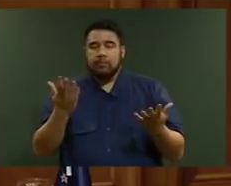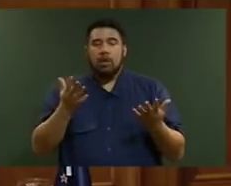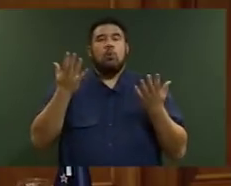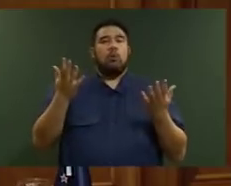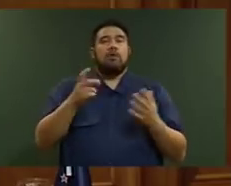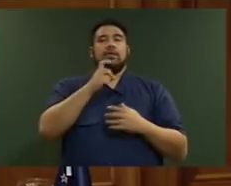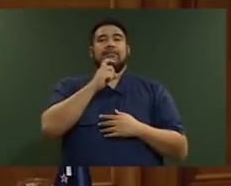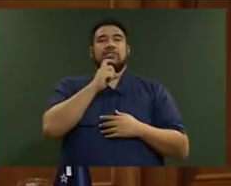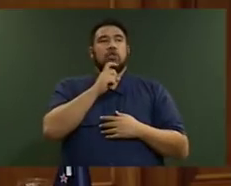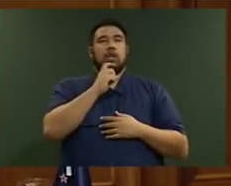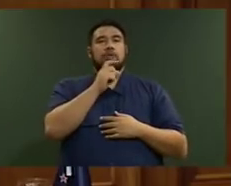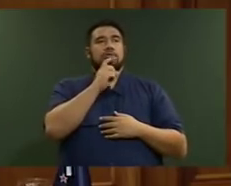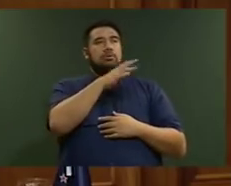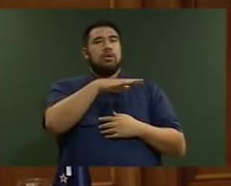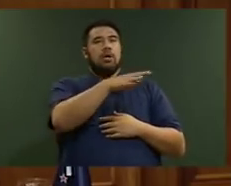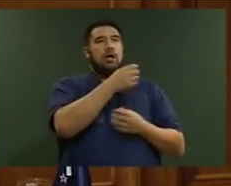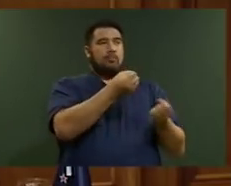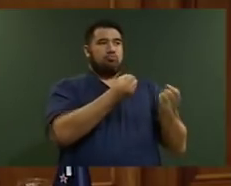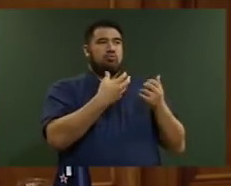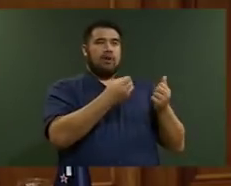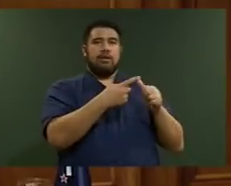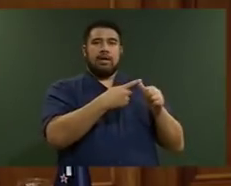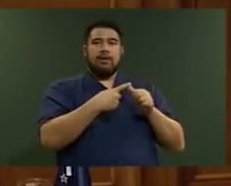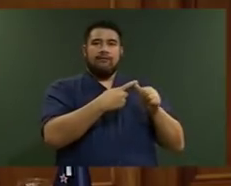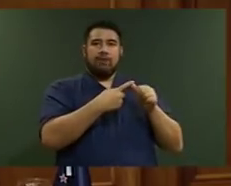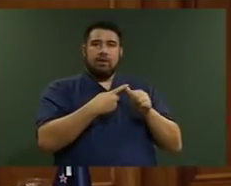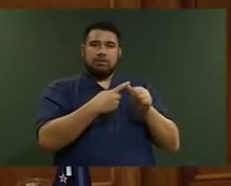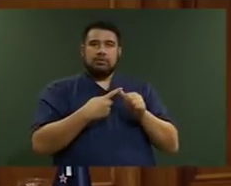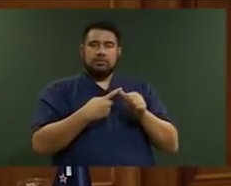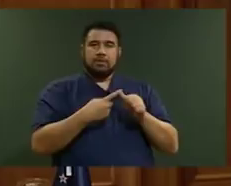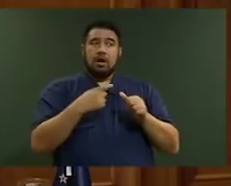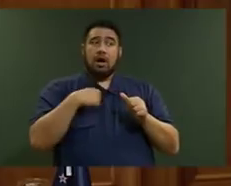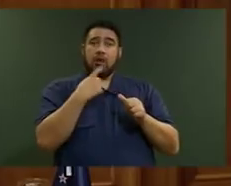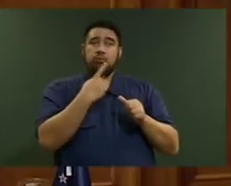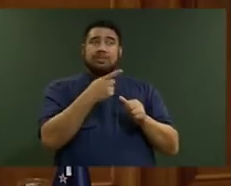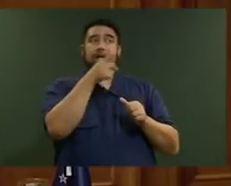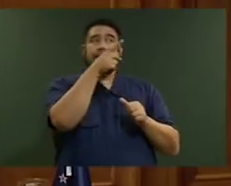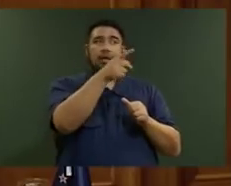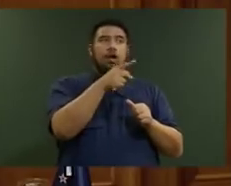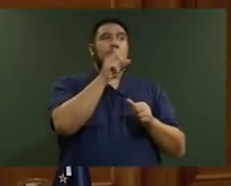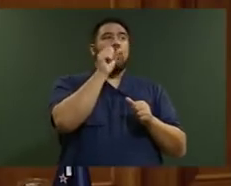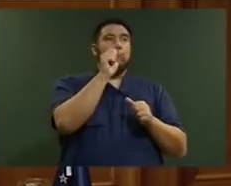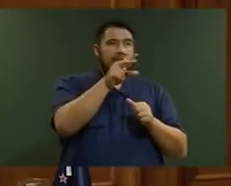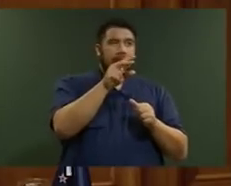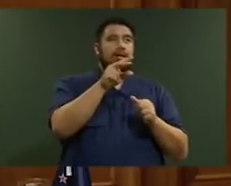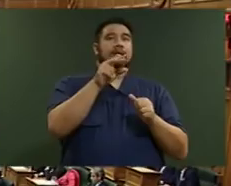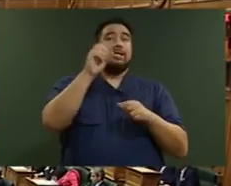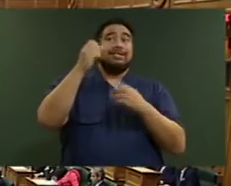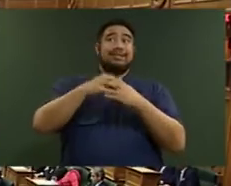advice and I'm encouraging them to be proactive and I will remind seat official that daylight is close to sunlight.